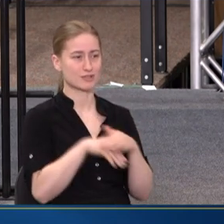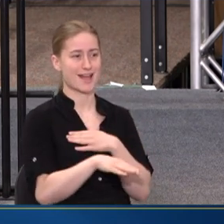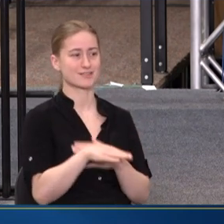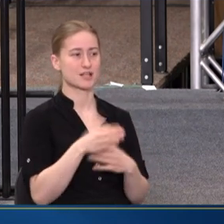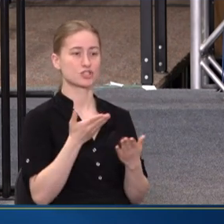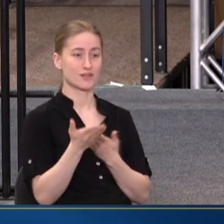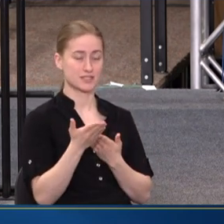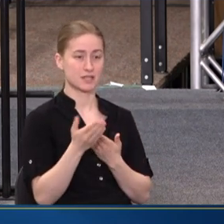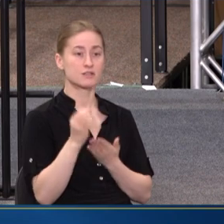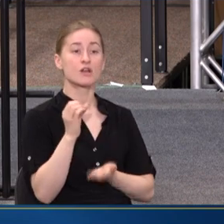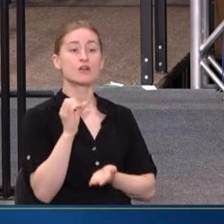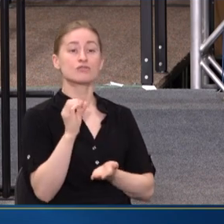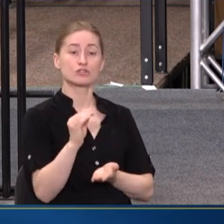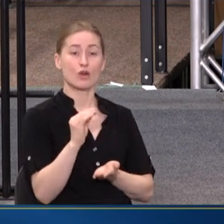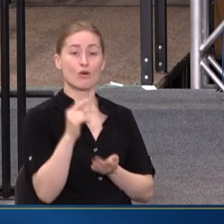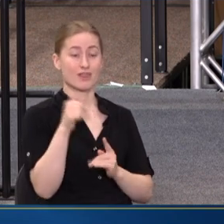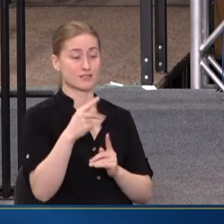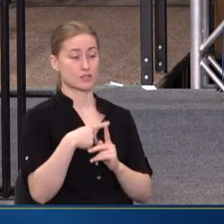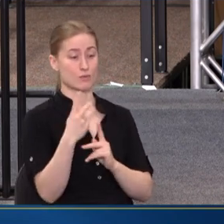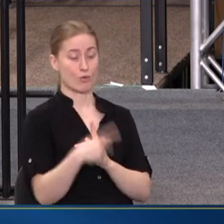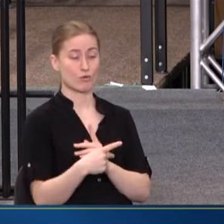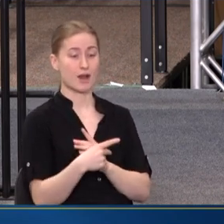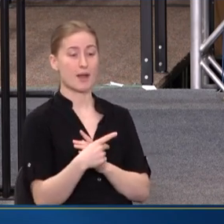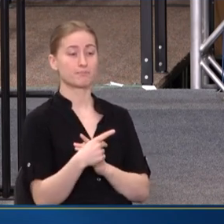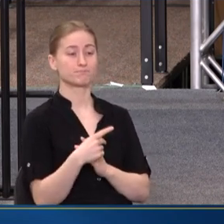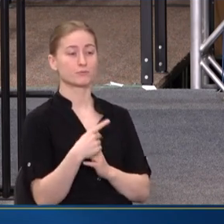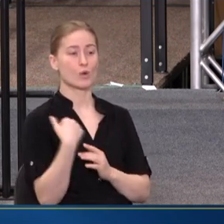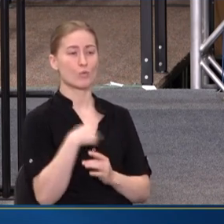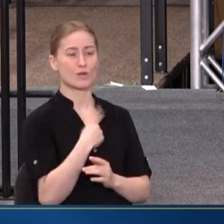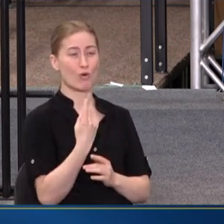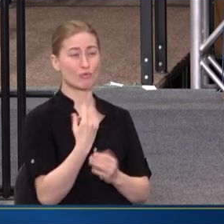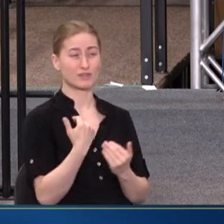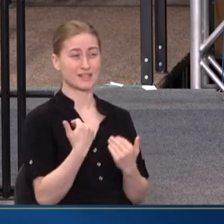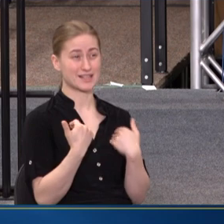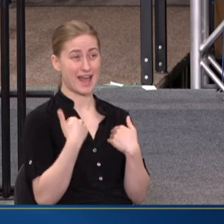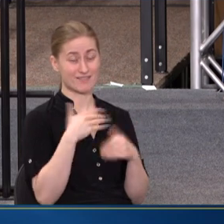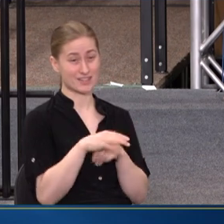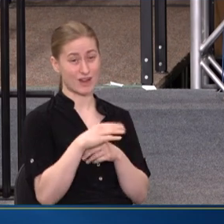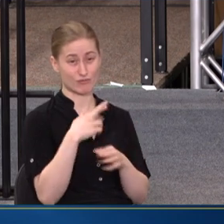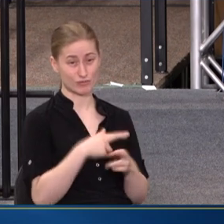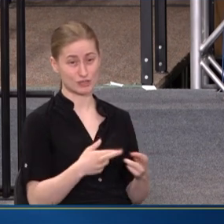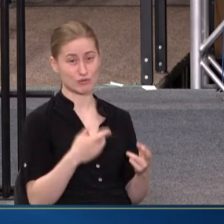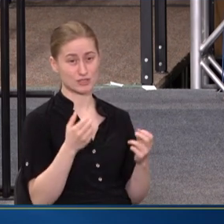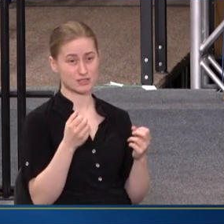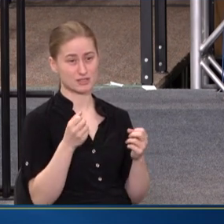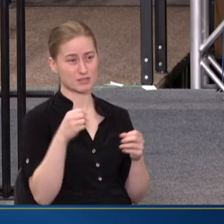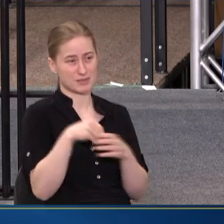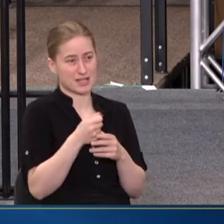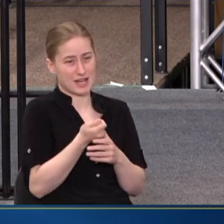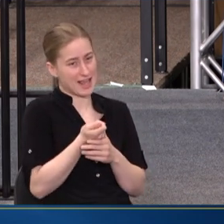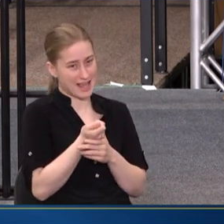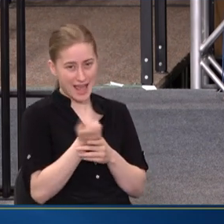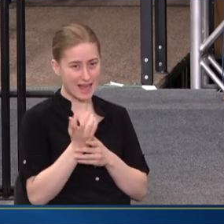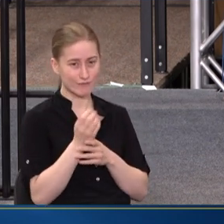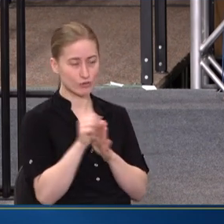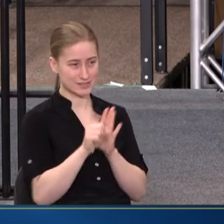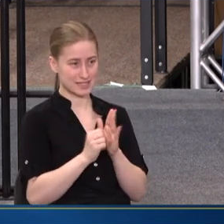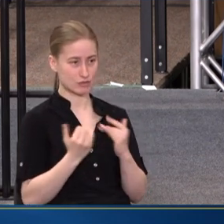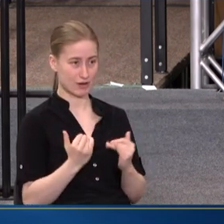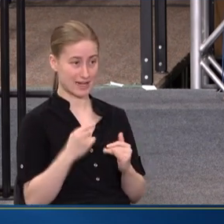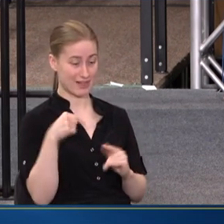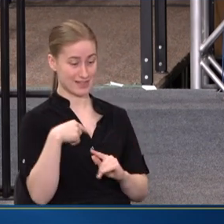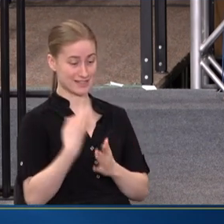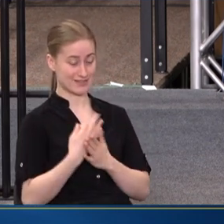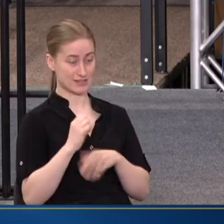SERVICES. SO IT'S A PROGRAM THAT WE ONLY HAVE ENOUGH RESOURCES TO BE IN A HANDFUL OF STATES RIGHT NOW. IN THIS